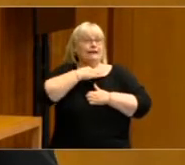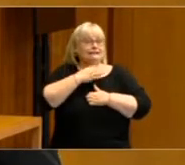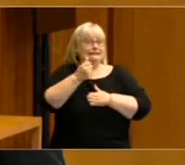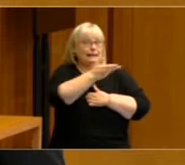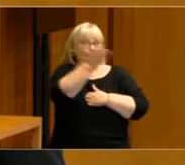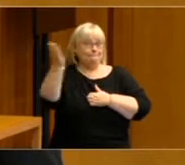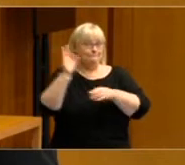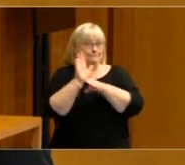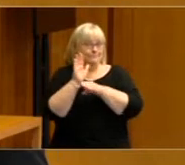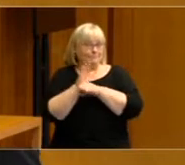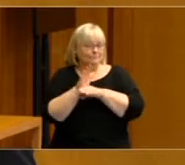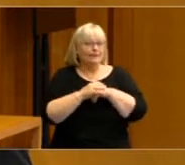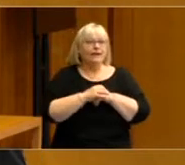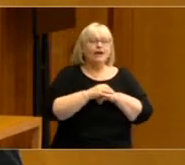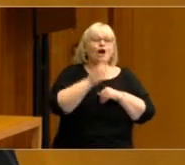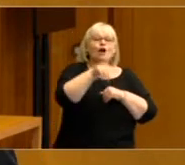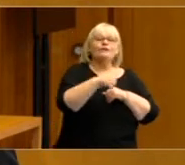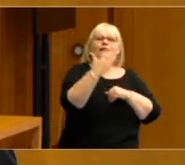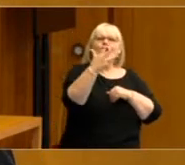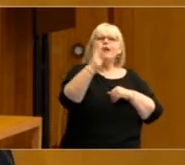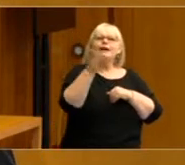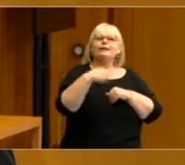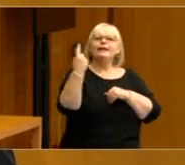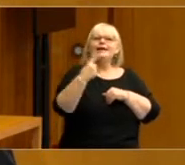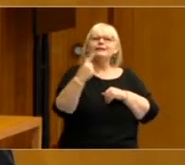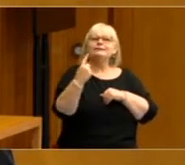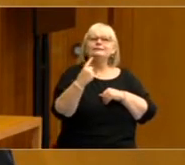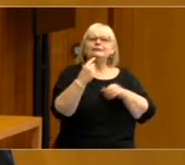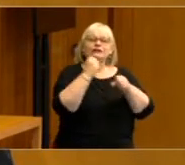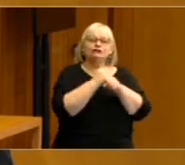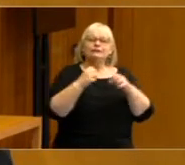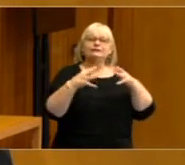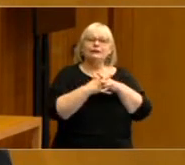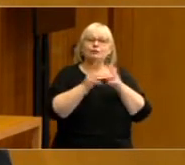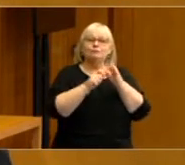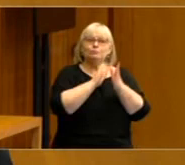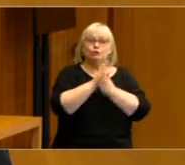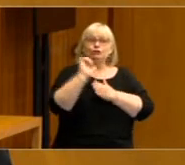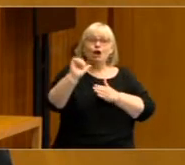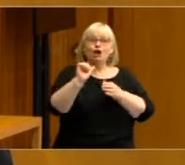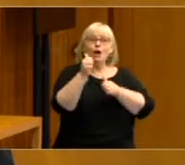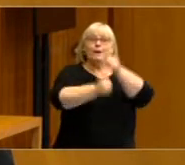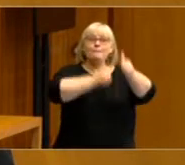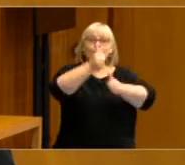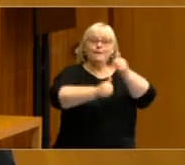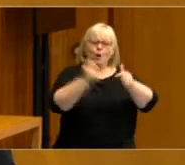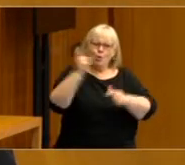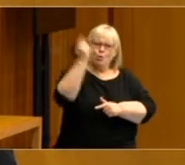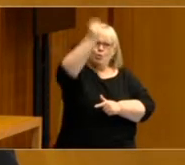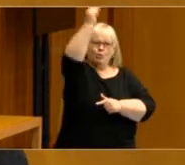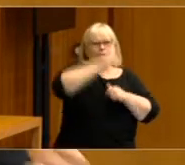is following 9-11, George W. Bush's approval ratings skyrocketed.